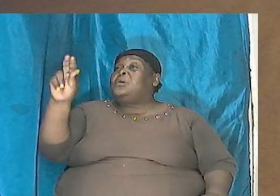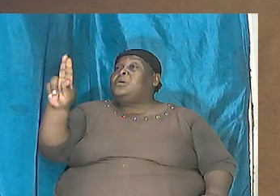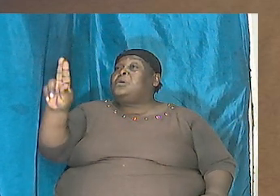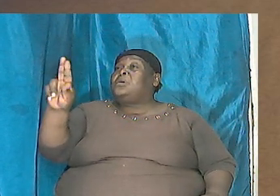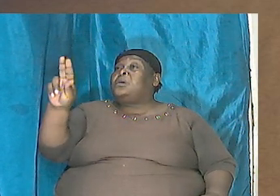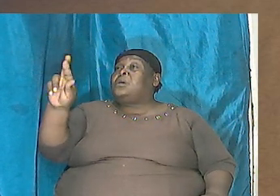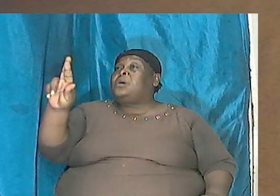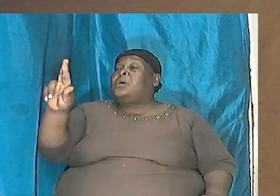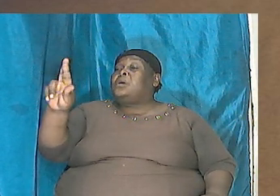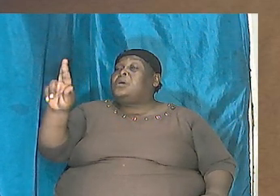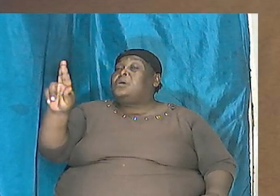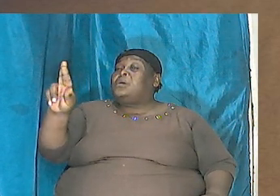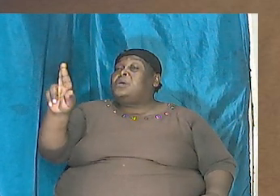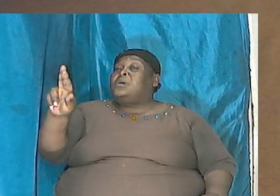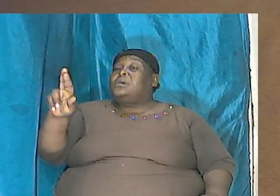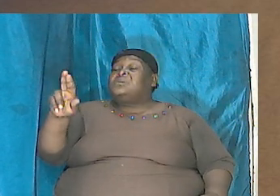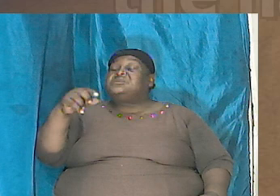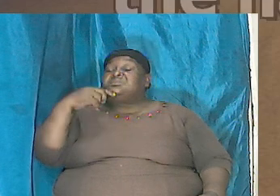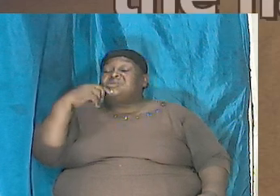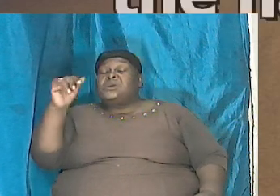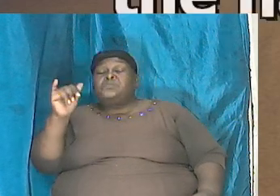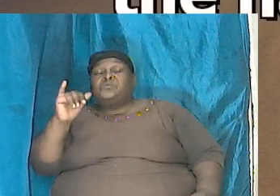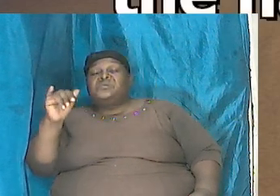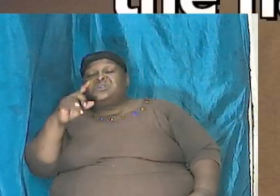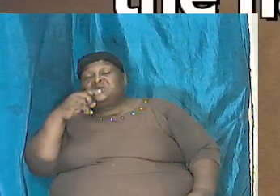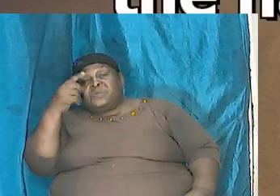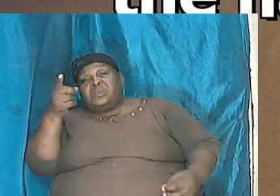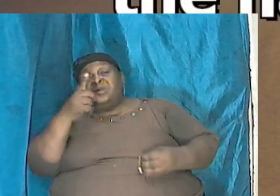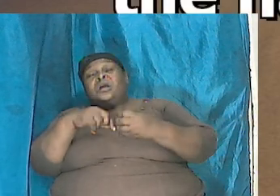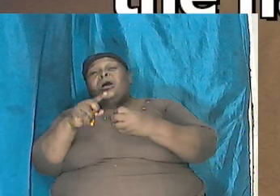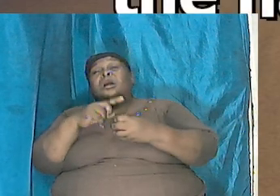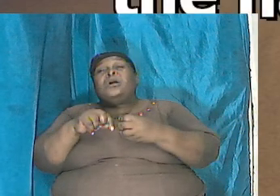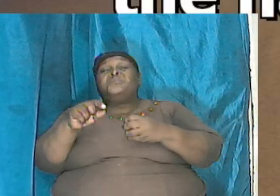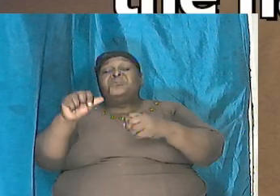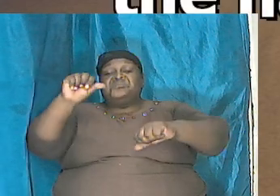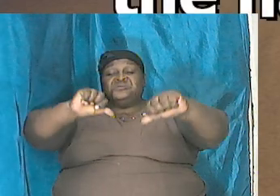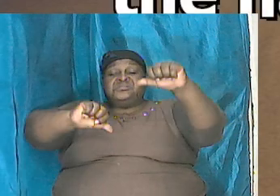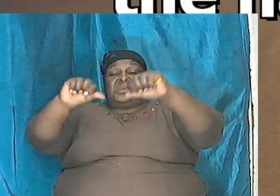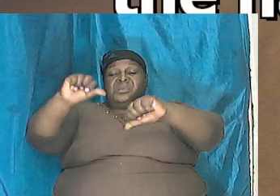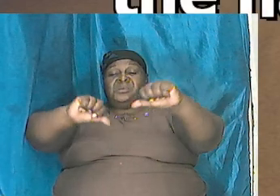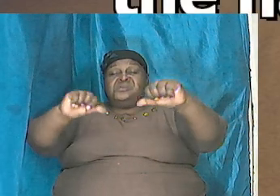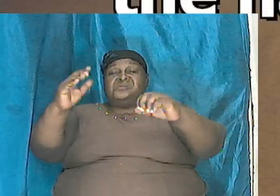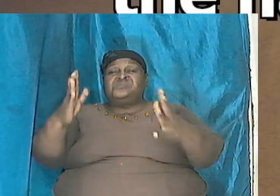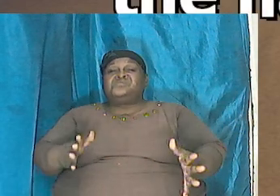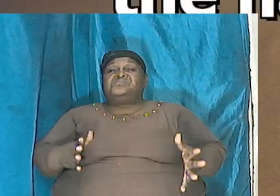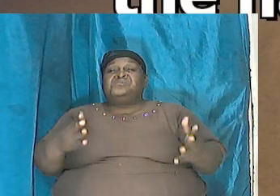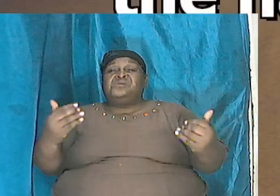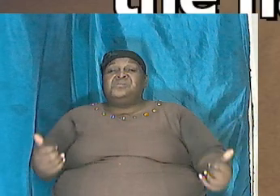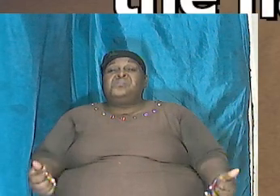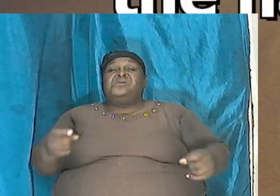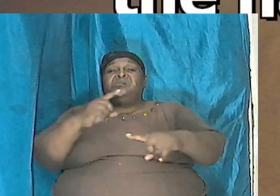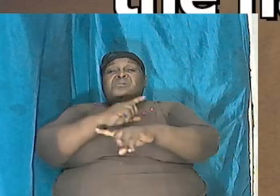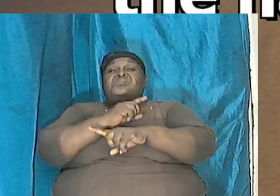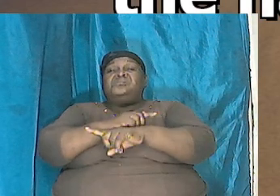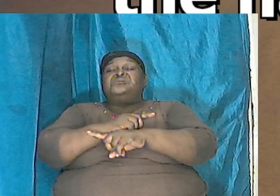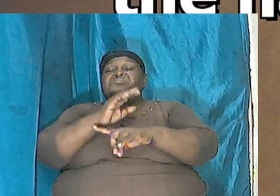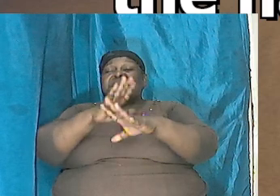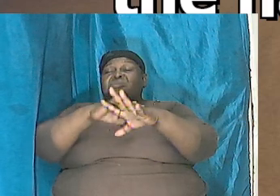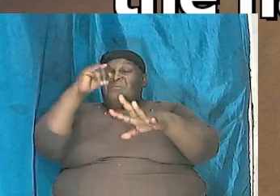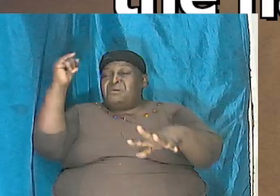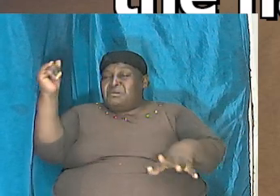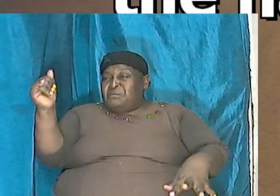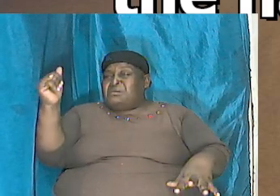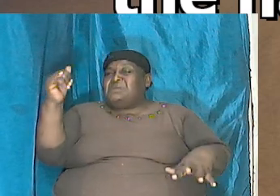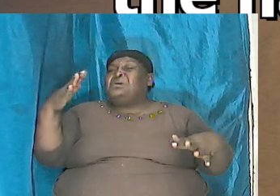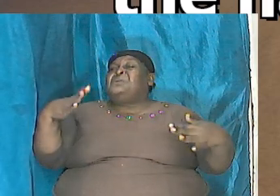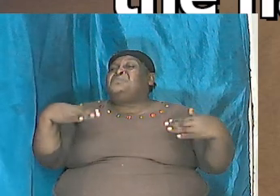that scientists today are referring to as dinosaurs and